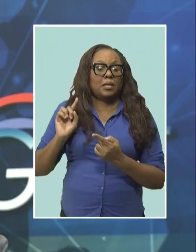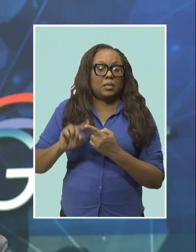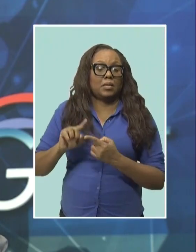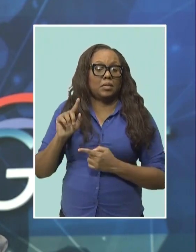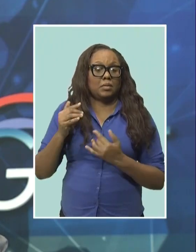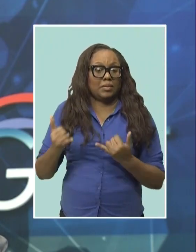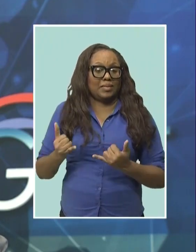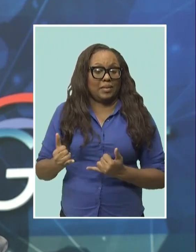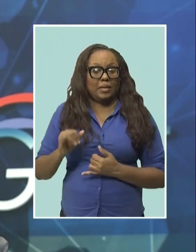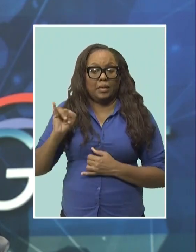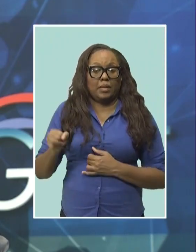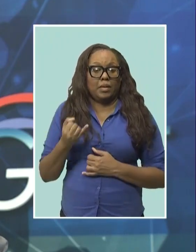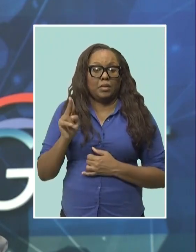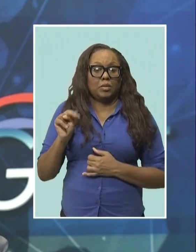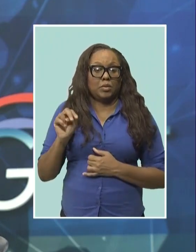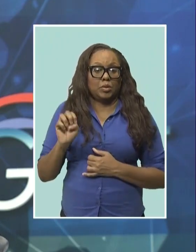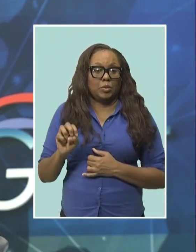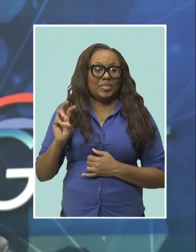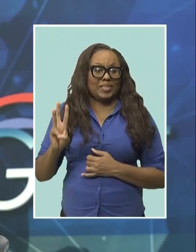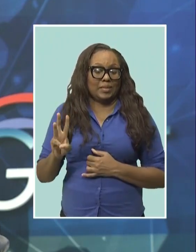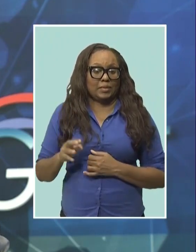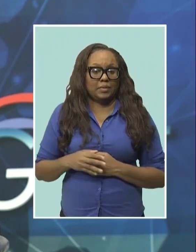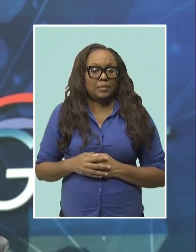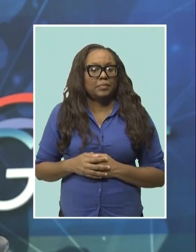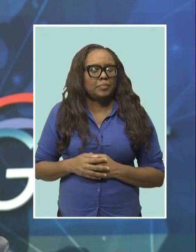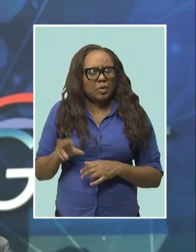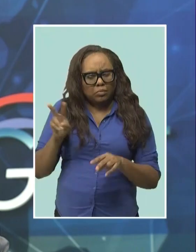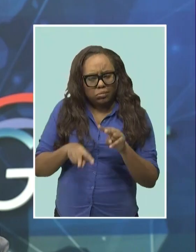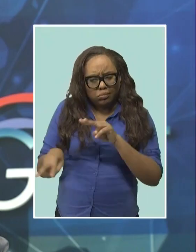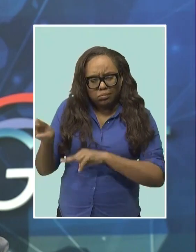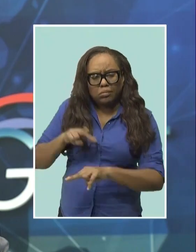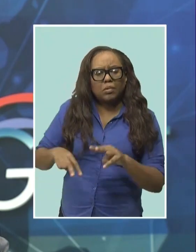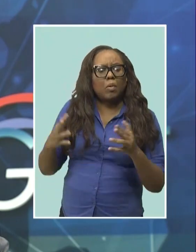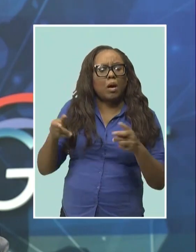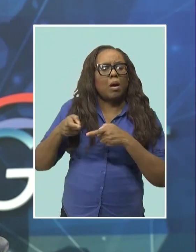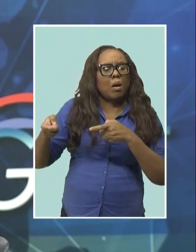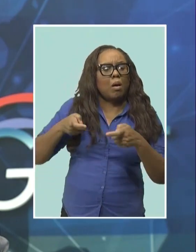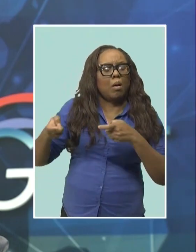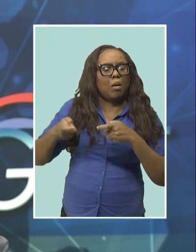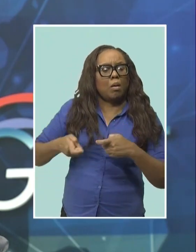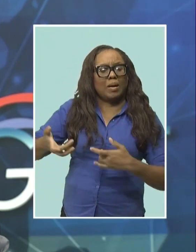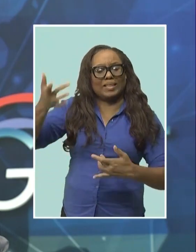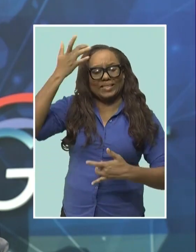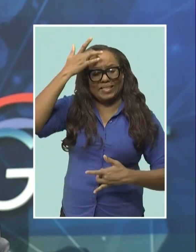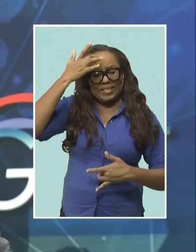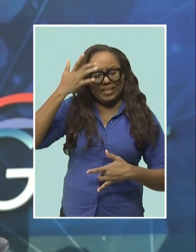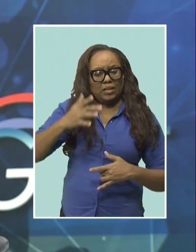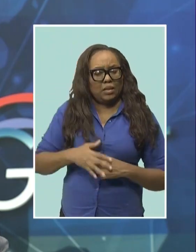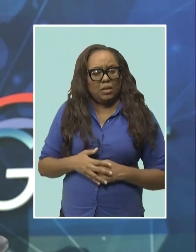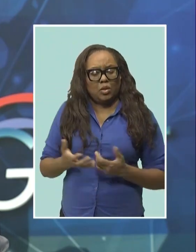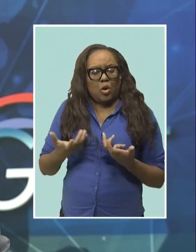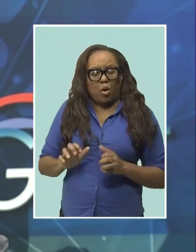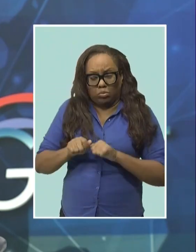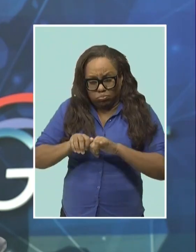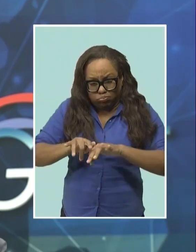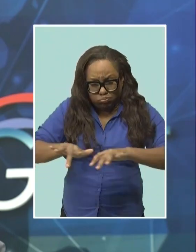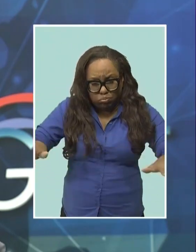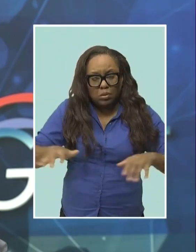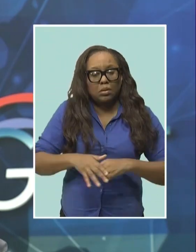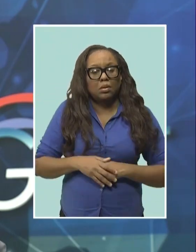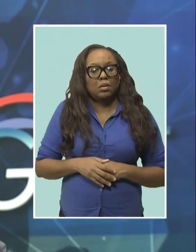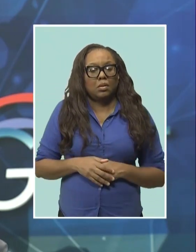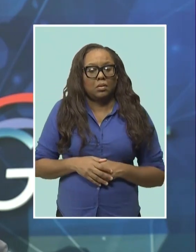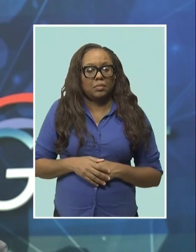closely monitoring the situation and measures have been put in place to control the spread of the disease in the hospital. Members of the